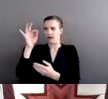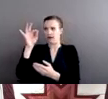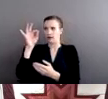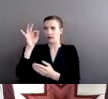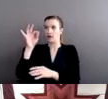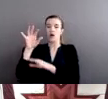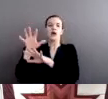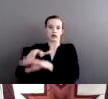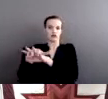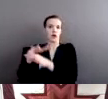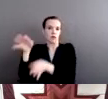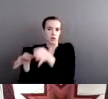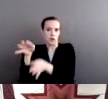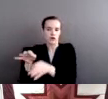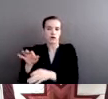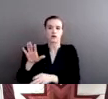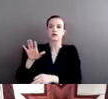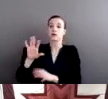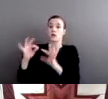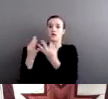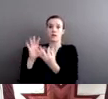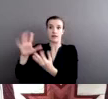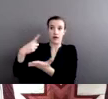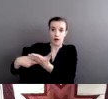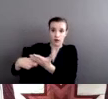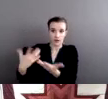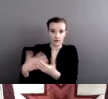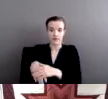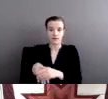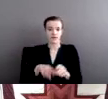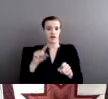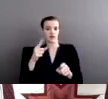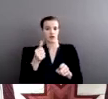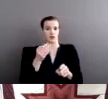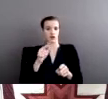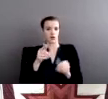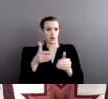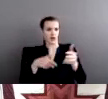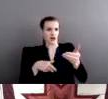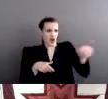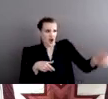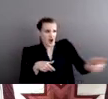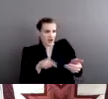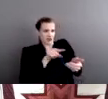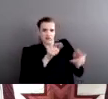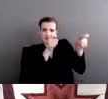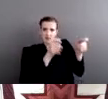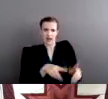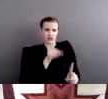And their argument was that Dollar General hired this person. He may have had other